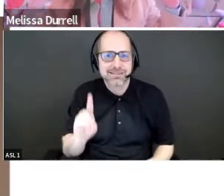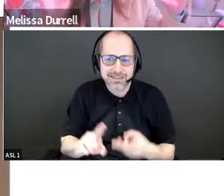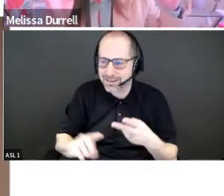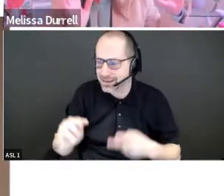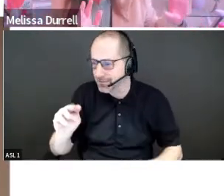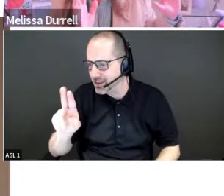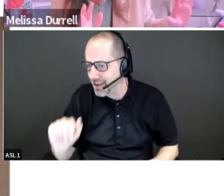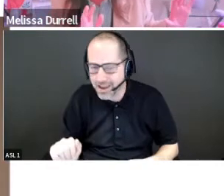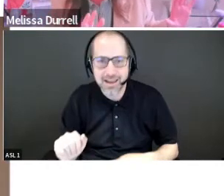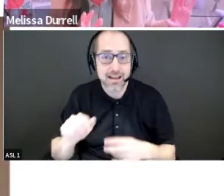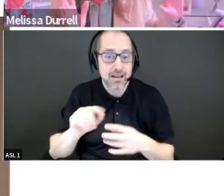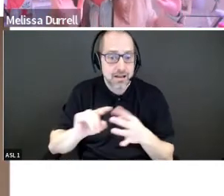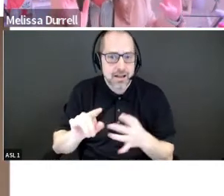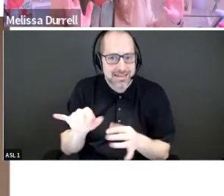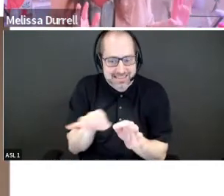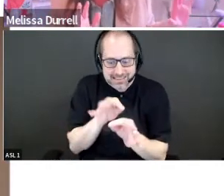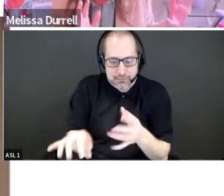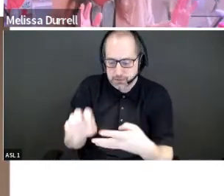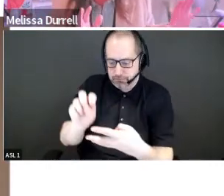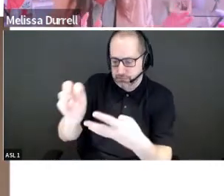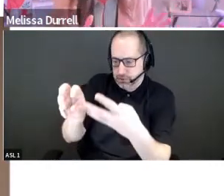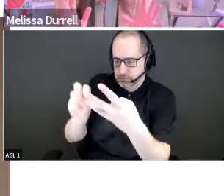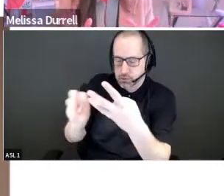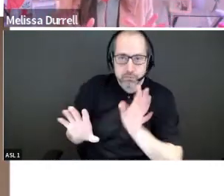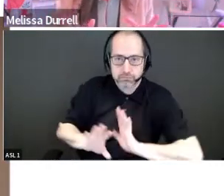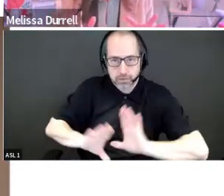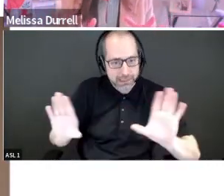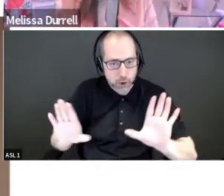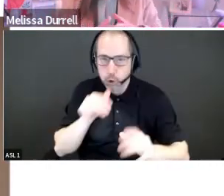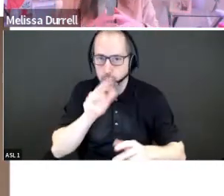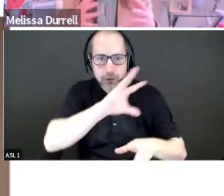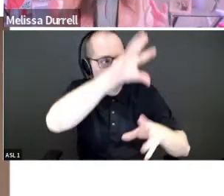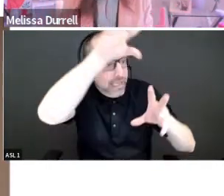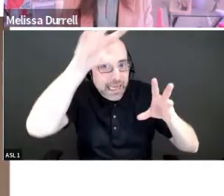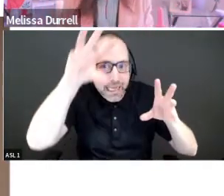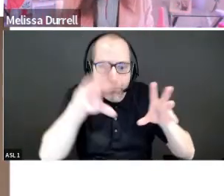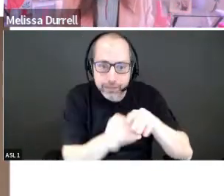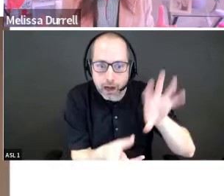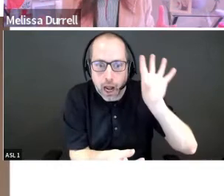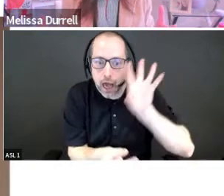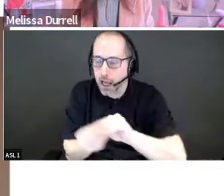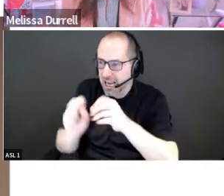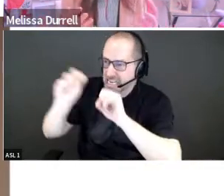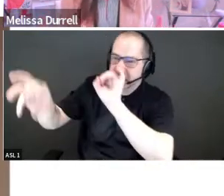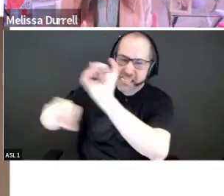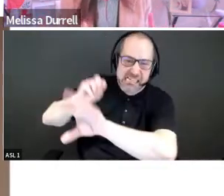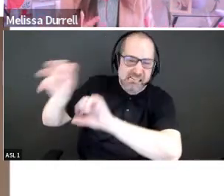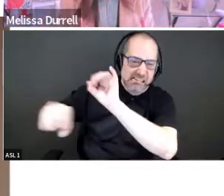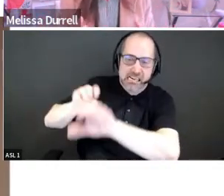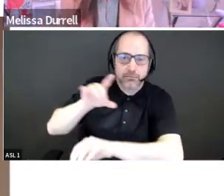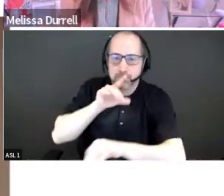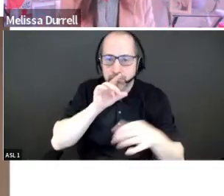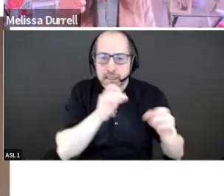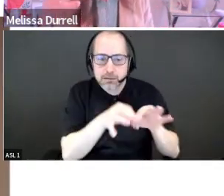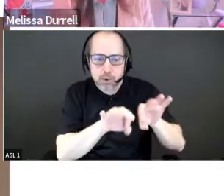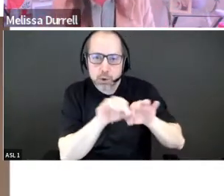you know, this is just simple. So don't try to put it all in there. Essentially, we want them to understand your company and be able